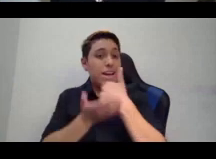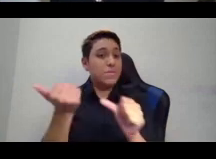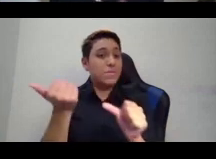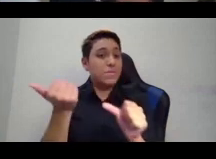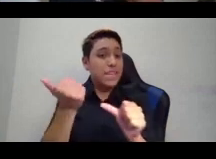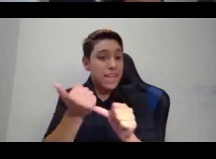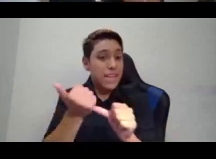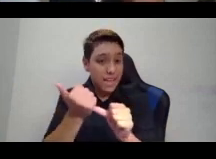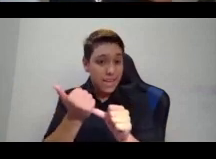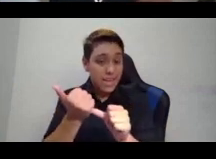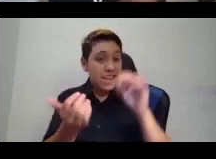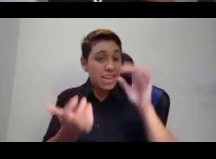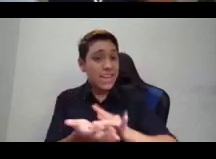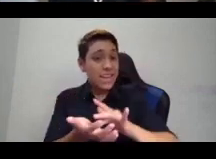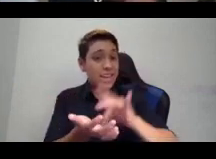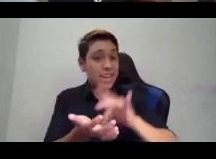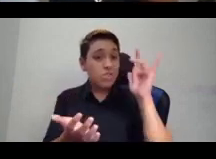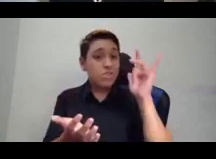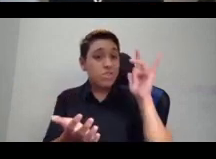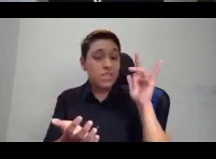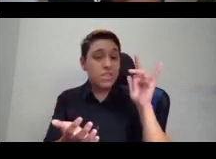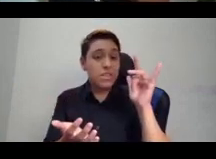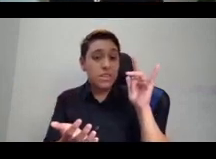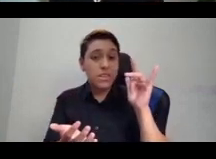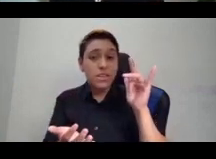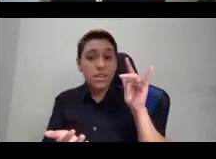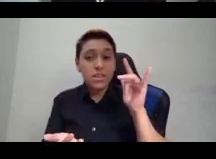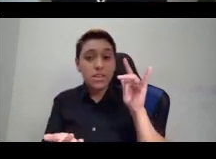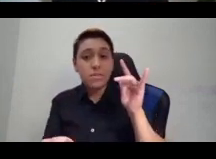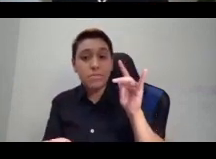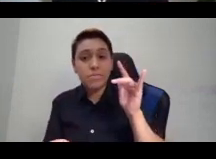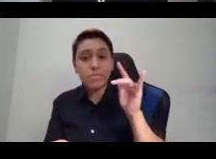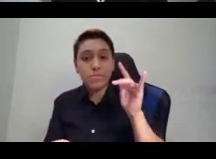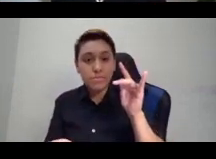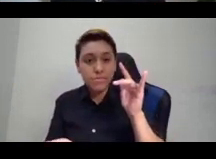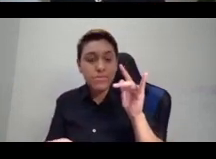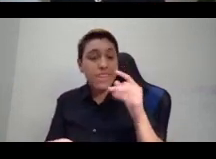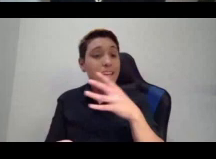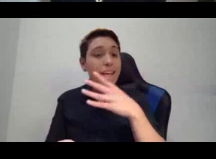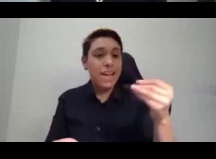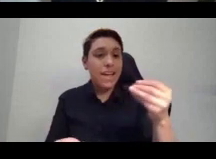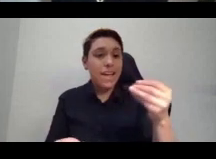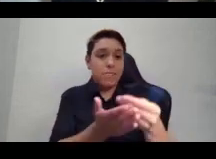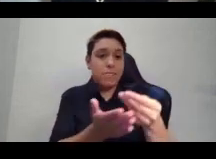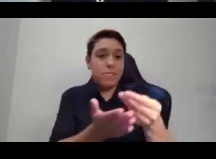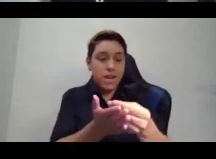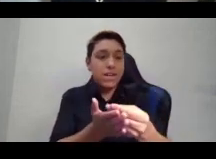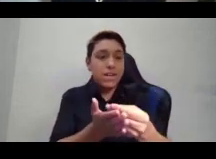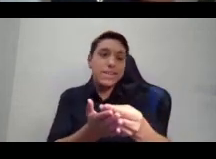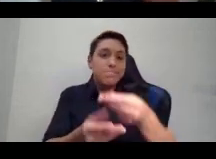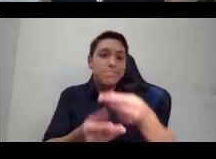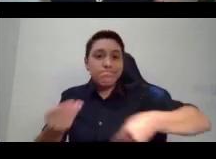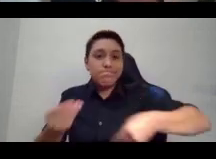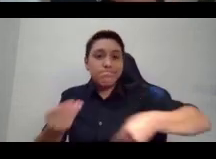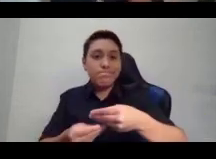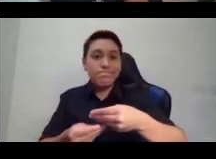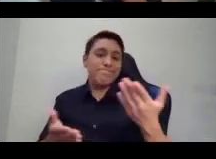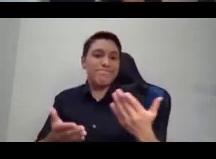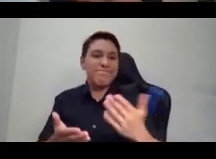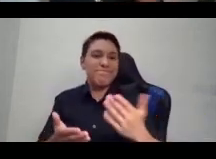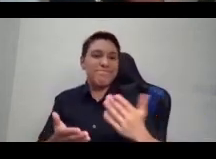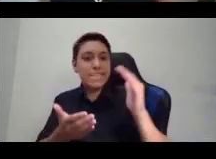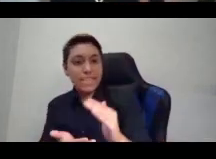that creates more and more wealth for fewer and fewer people and dehumanizes some of us